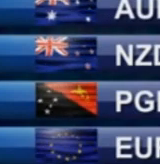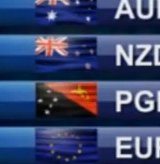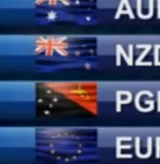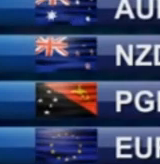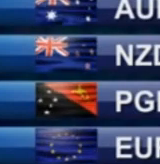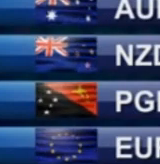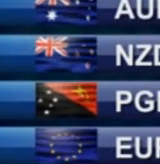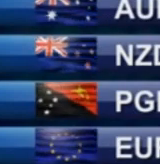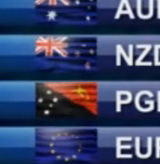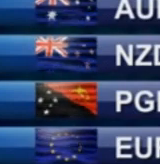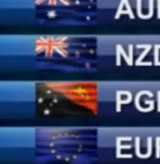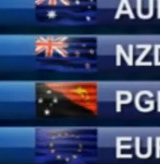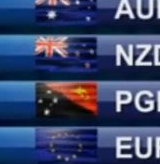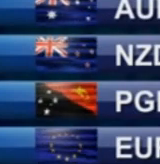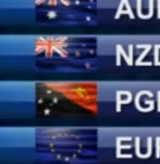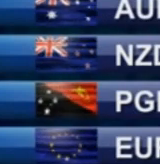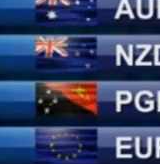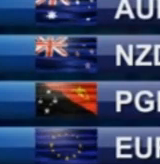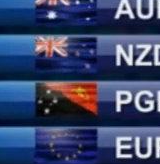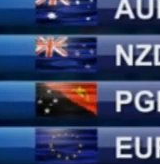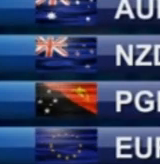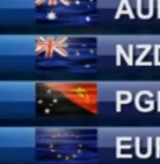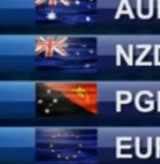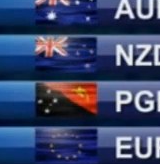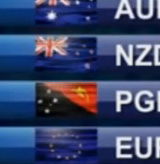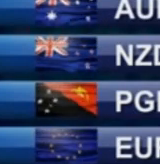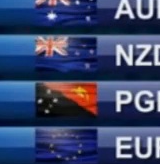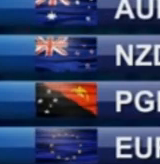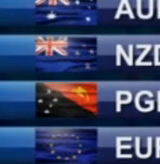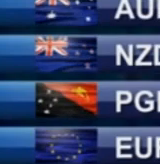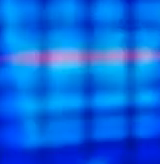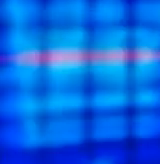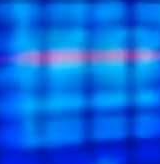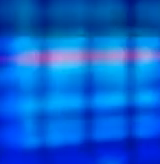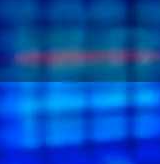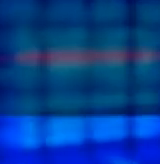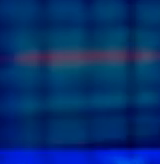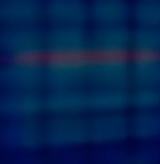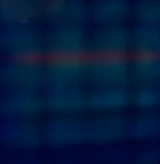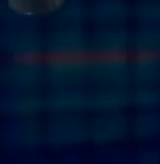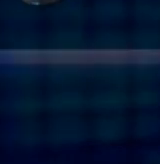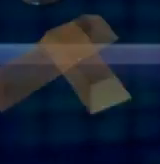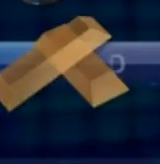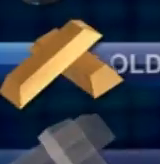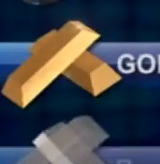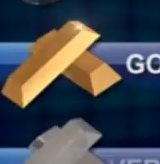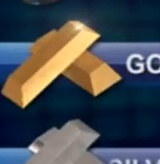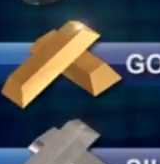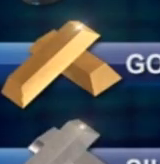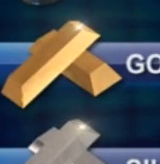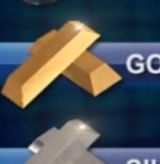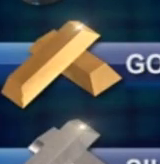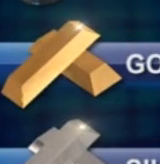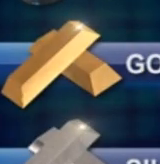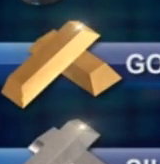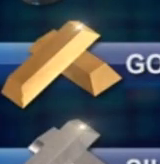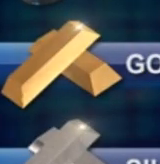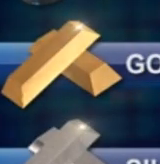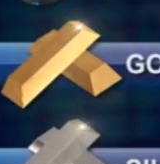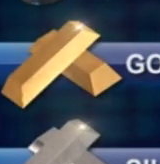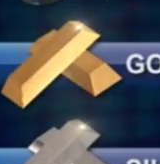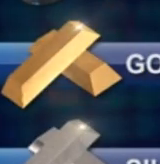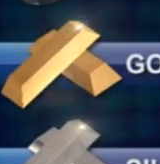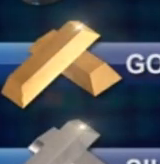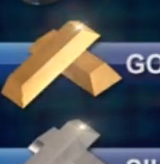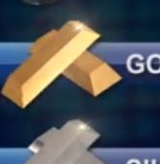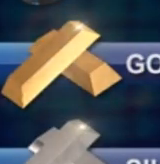greenback, as well as the New Zealand dollar, the P&G Kina and the Japanese yen. Commodity prices were rising. The price of oil